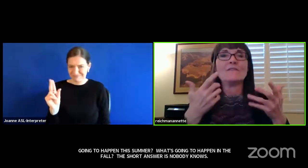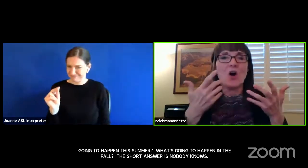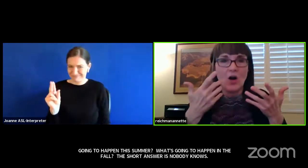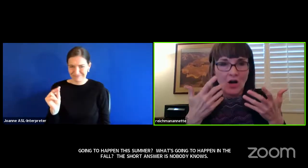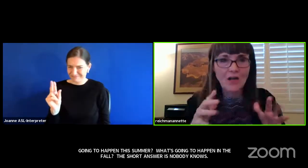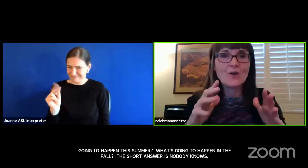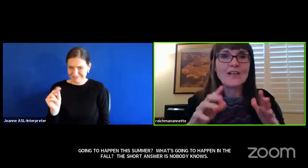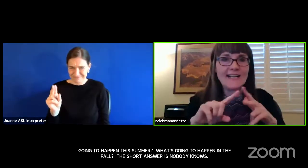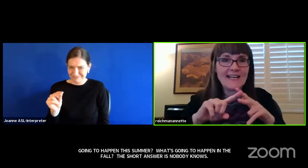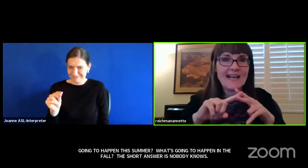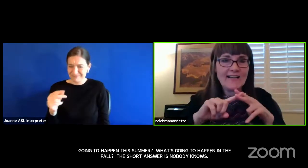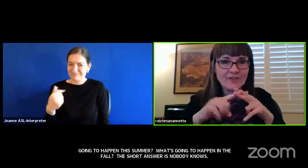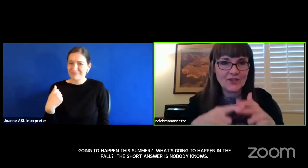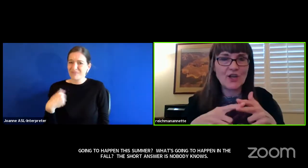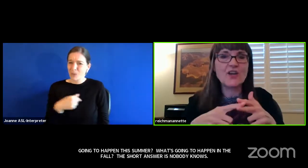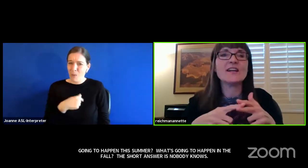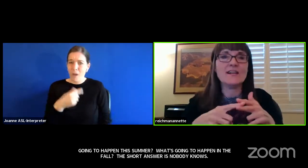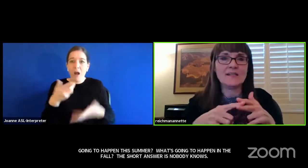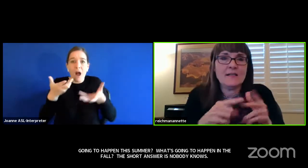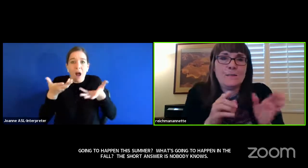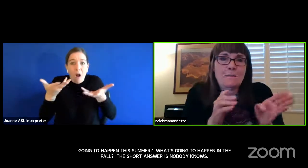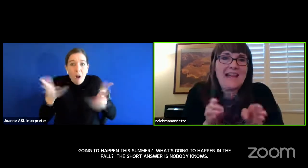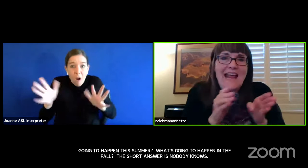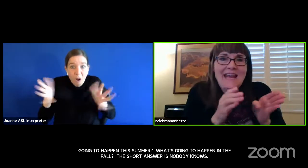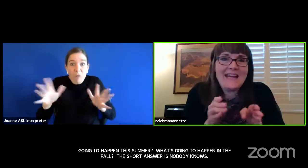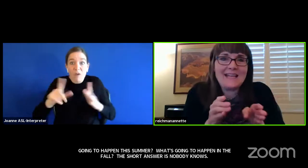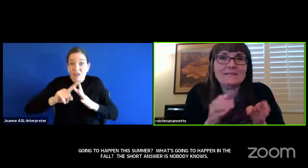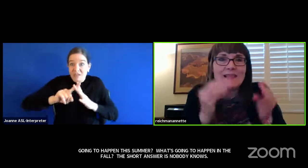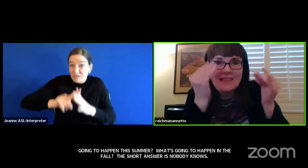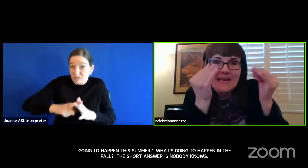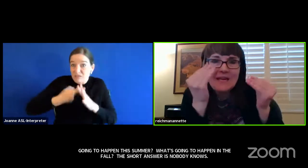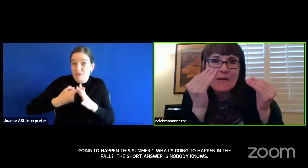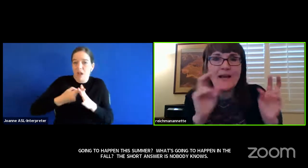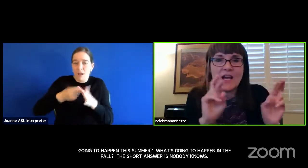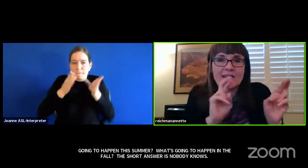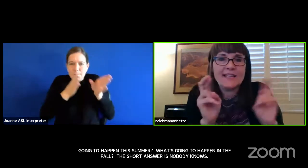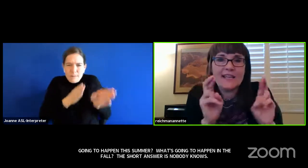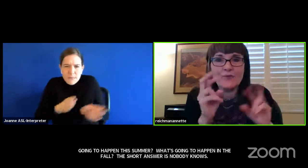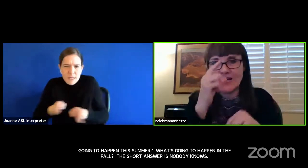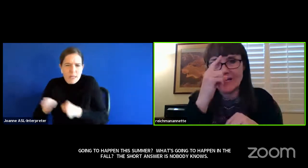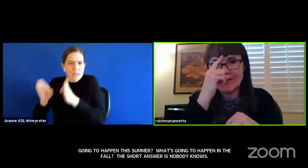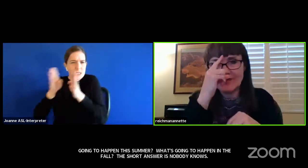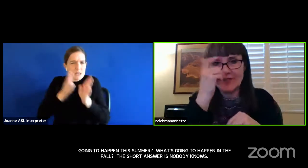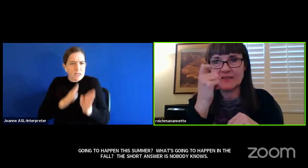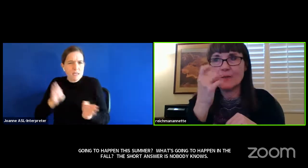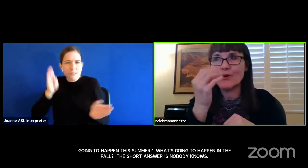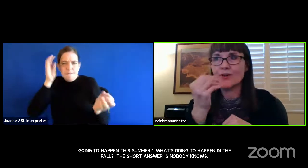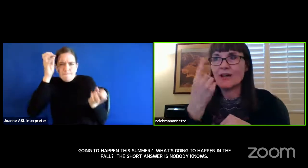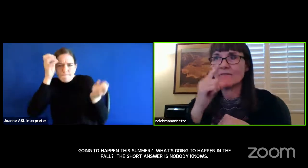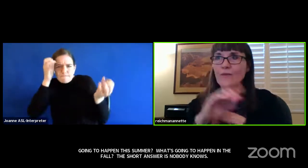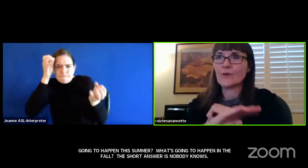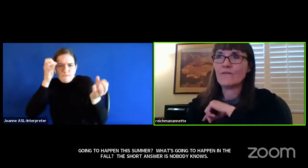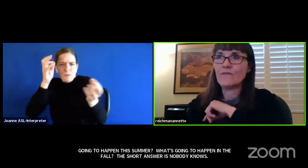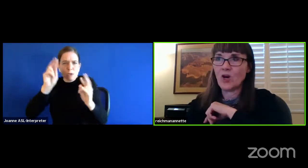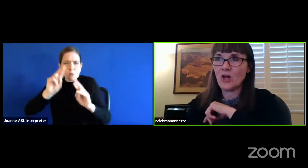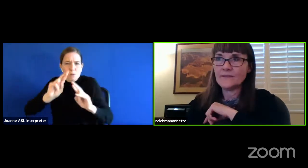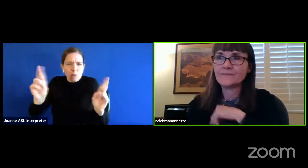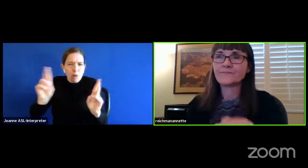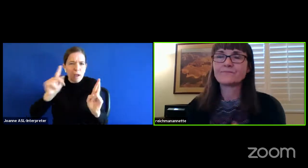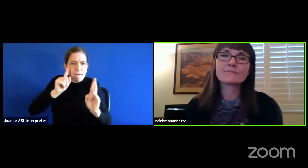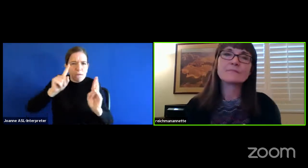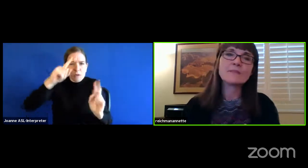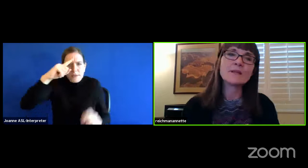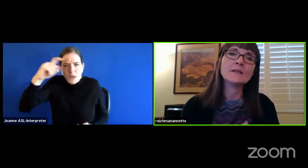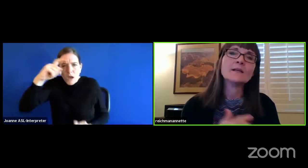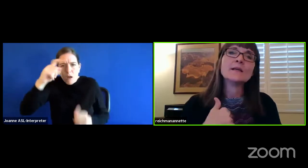We already have started planning, thinking about getting ready for the summer and for the fall.